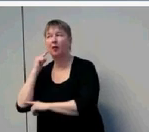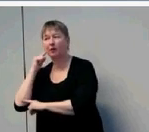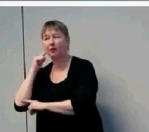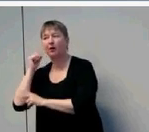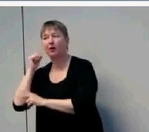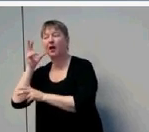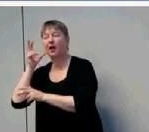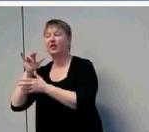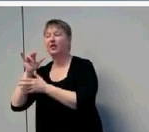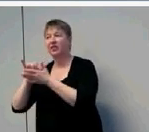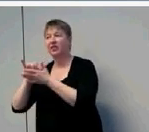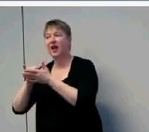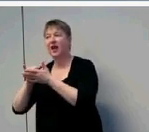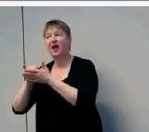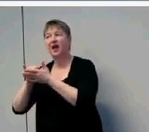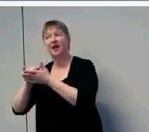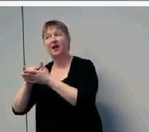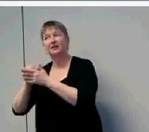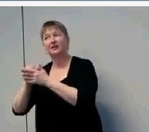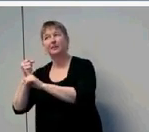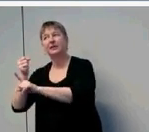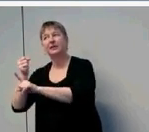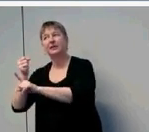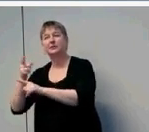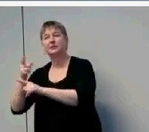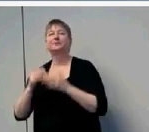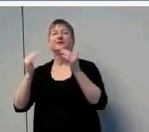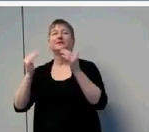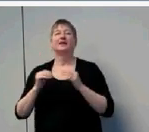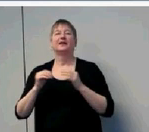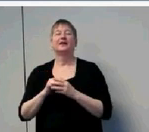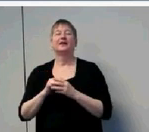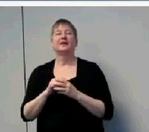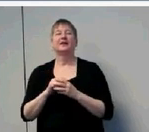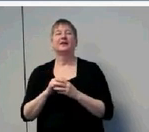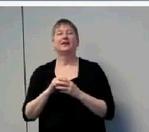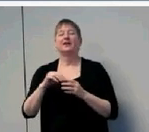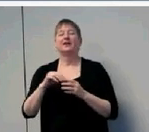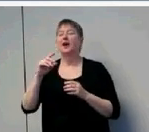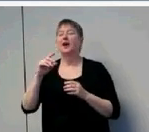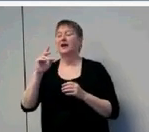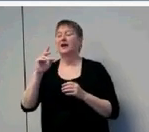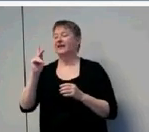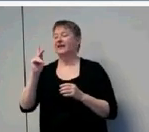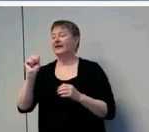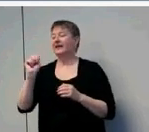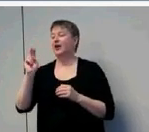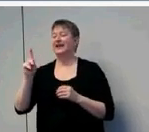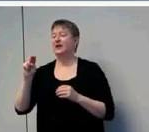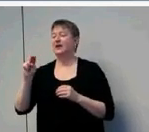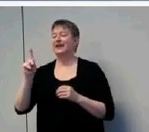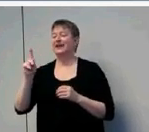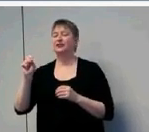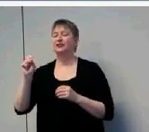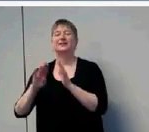Also, Karen Anderson developed a nice task of early listening function where